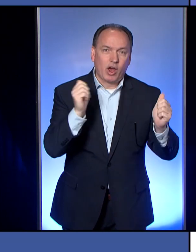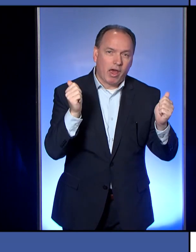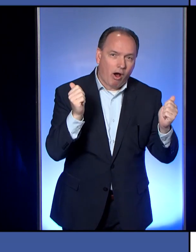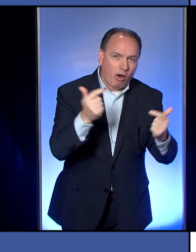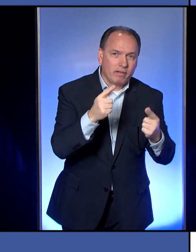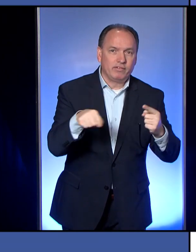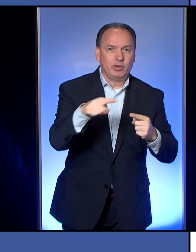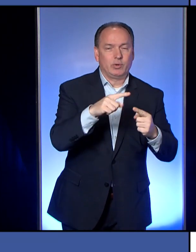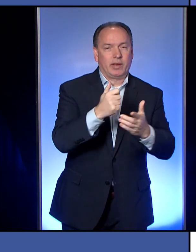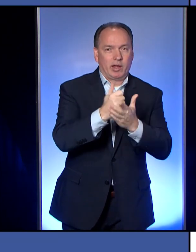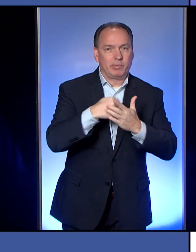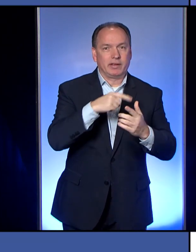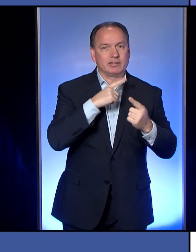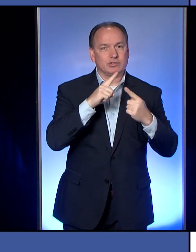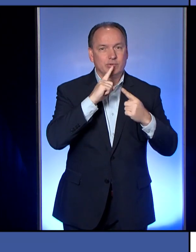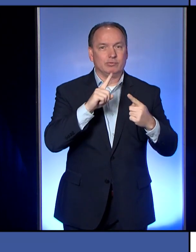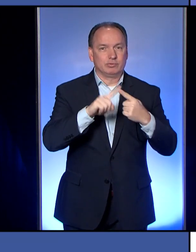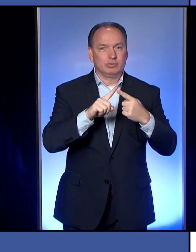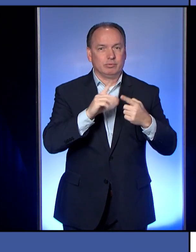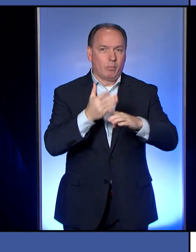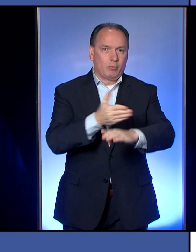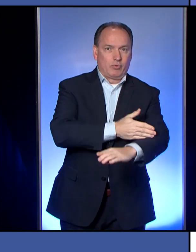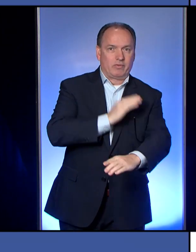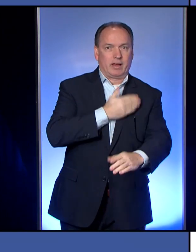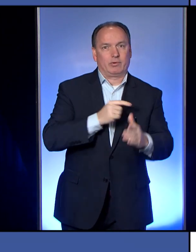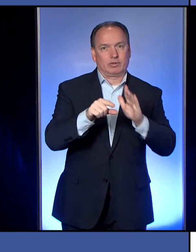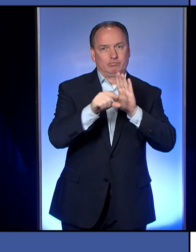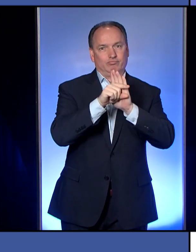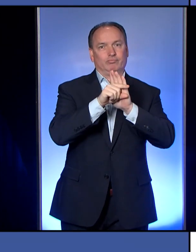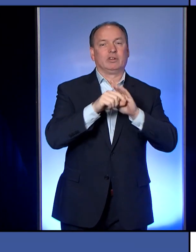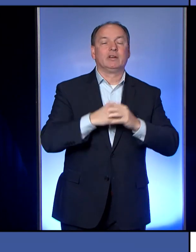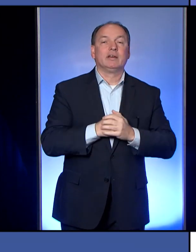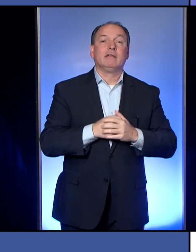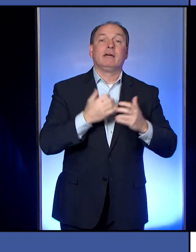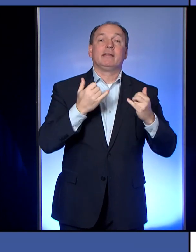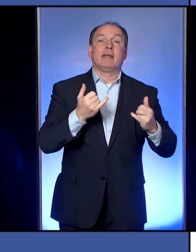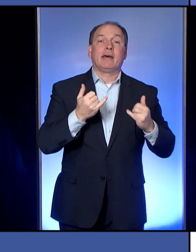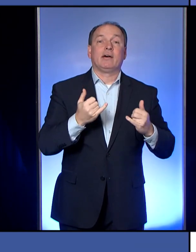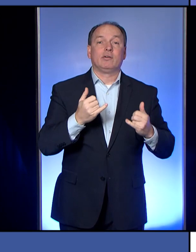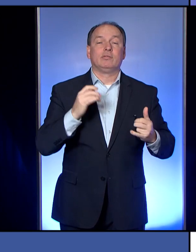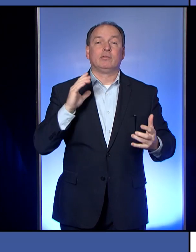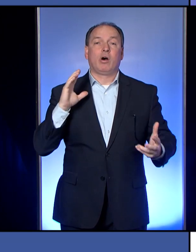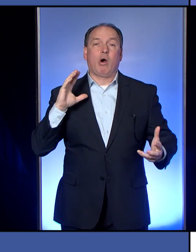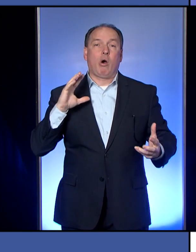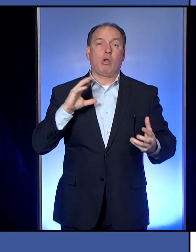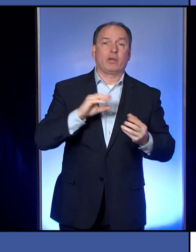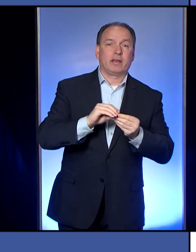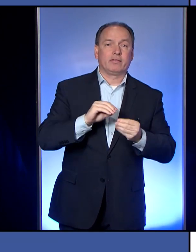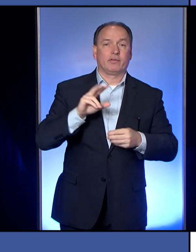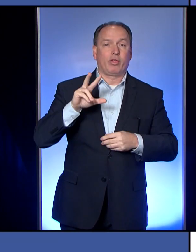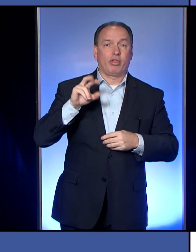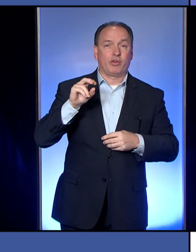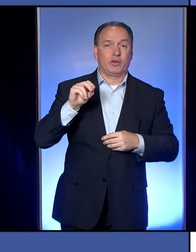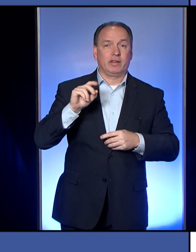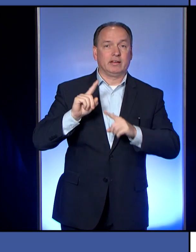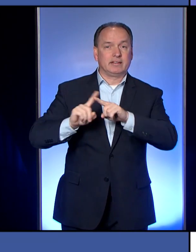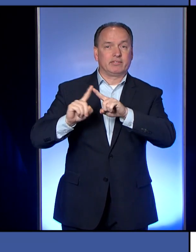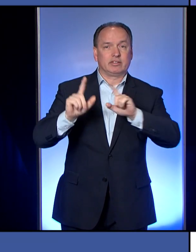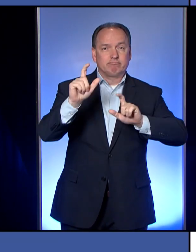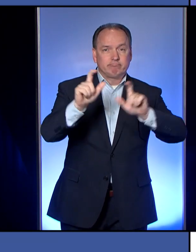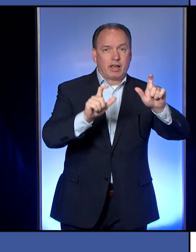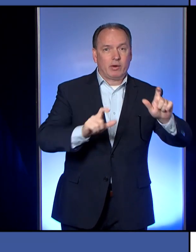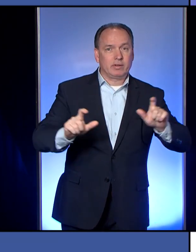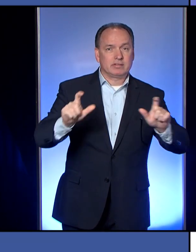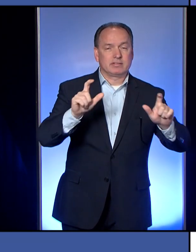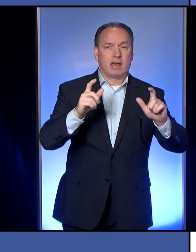are helping us get to that better score. And there are now 30 Pennsylvania counties, unfortunately, with higher numbers